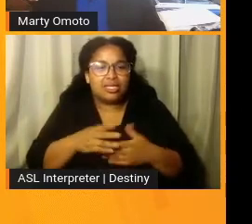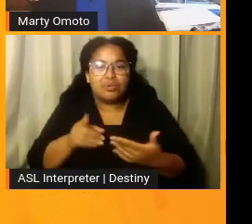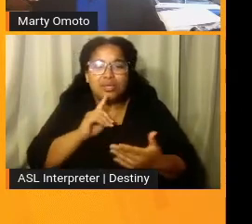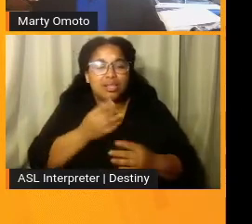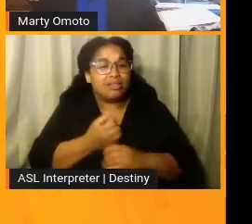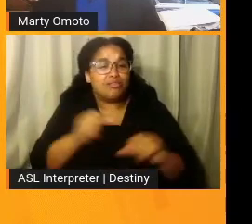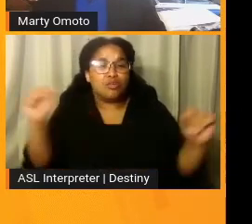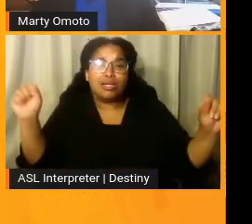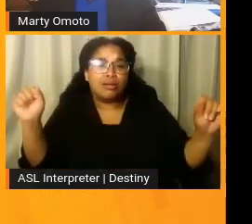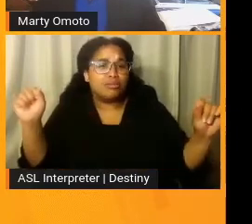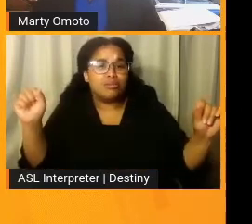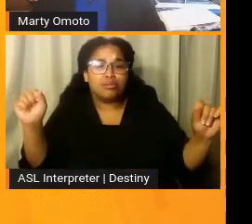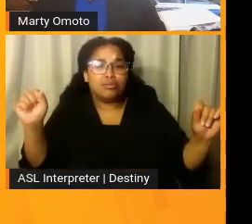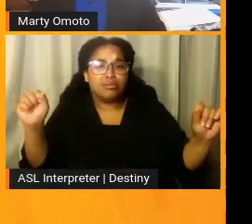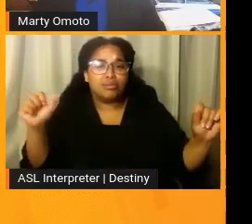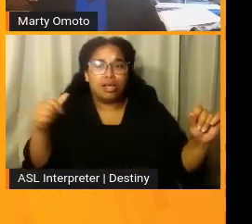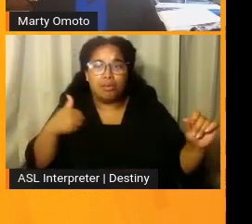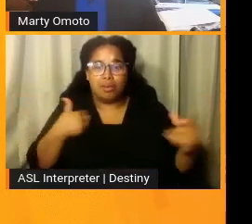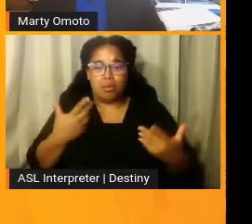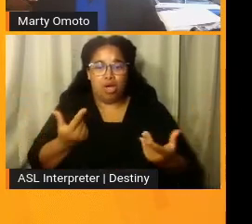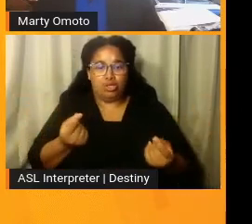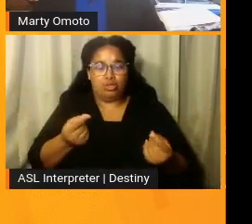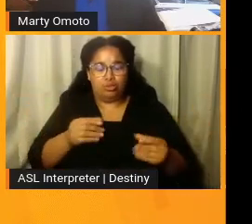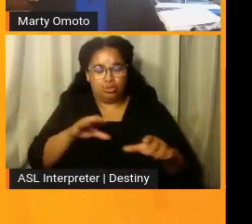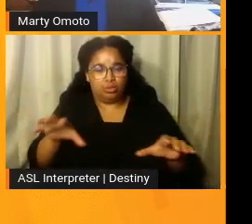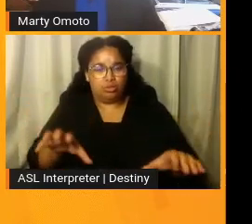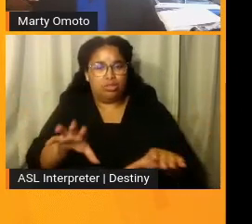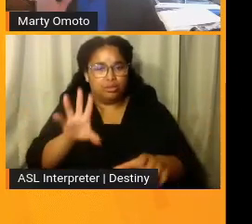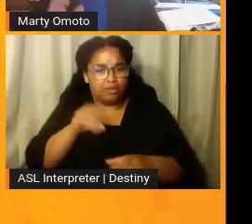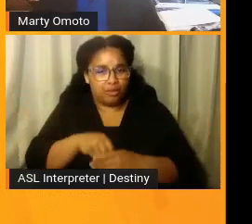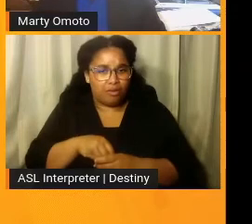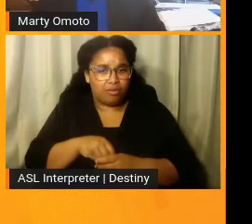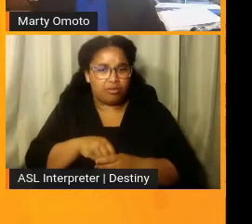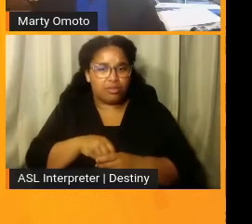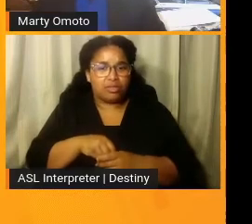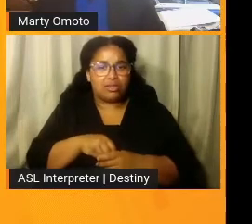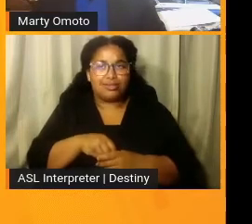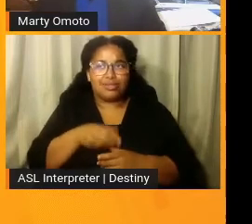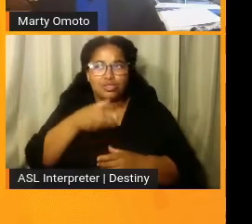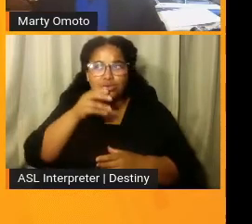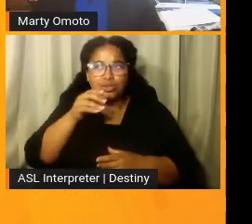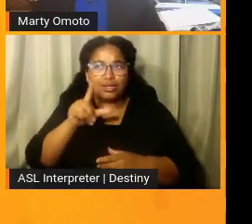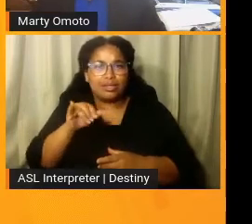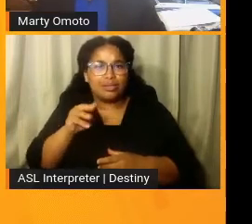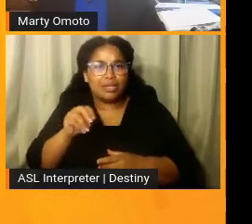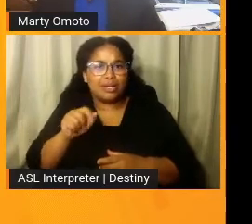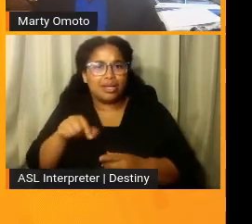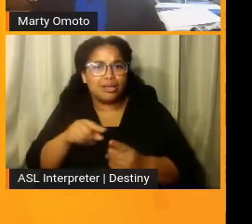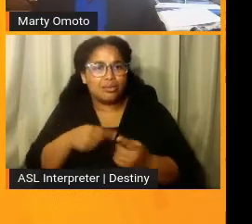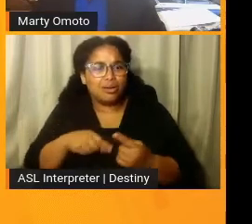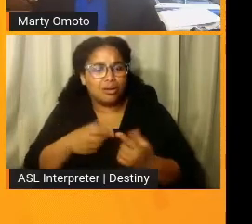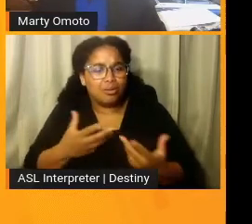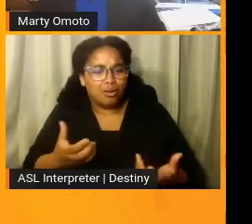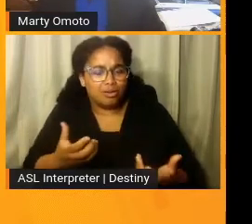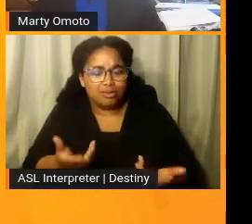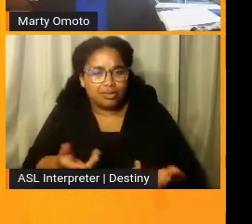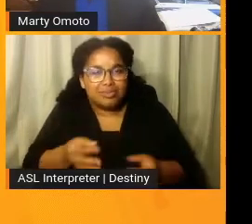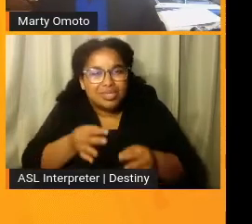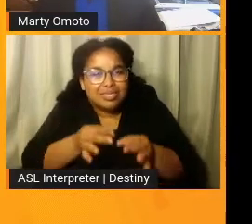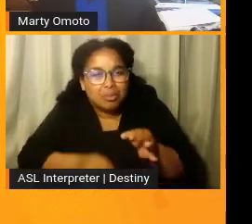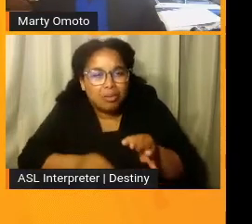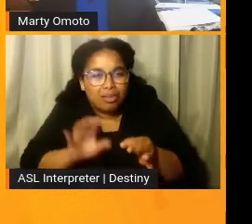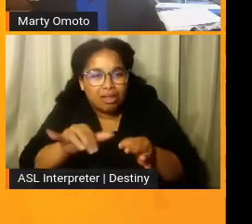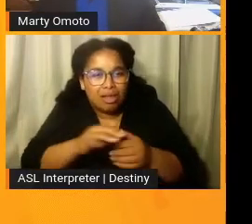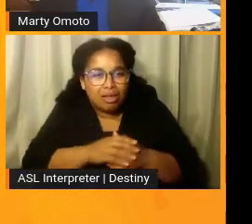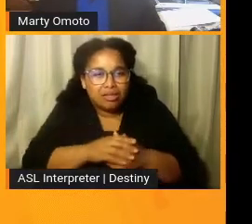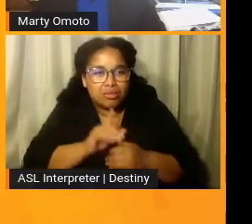to do what she wanted, but something as simple as drinking lemonade whenever she wanted to. And so, um, I'm